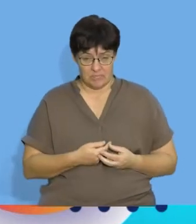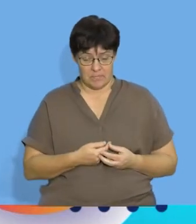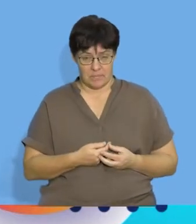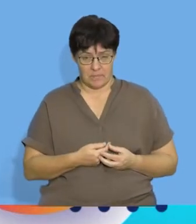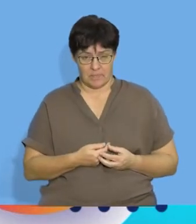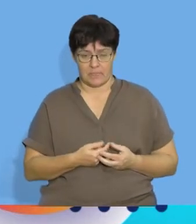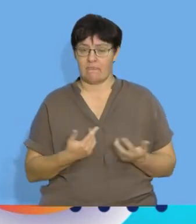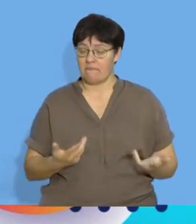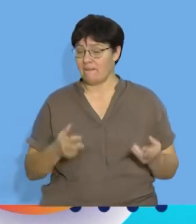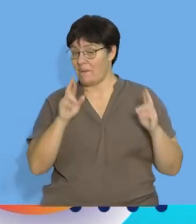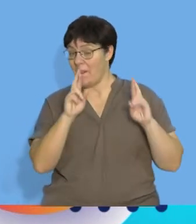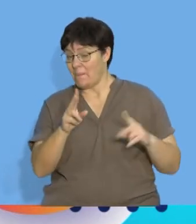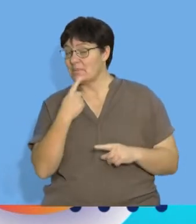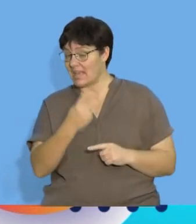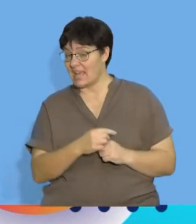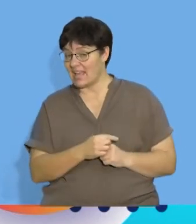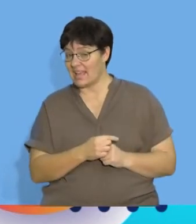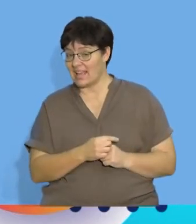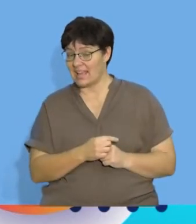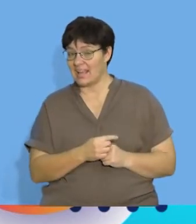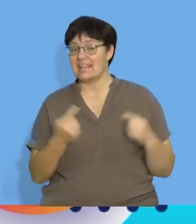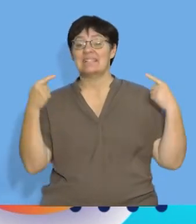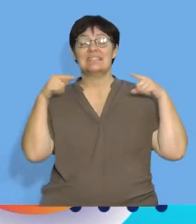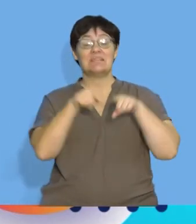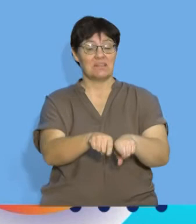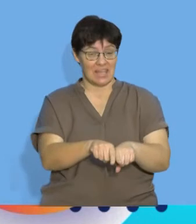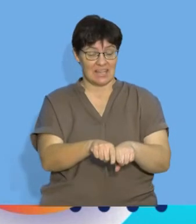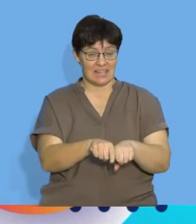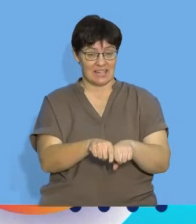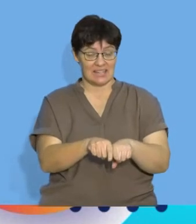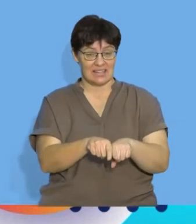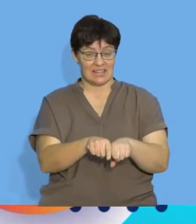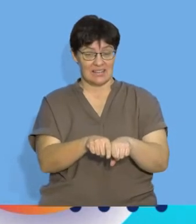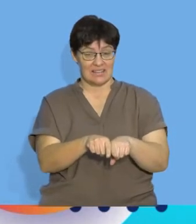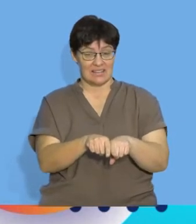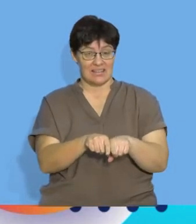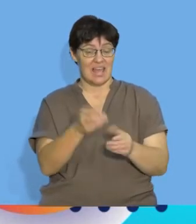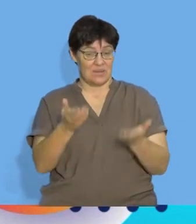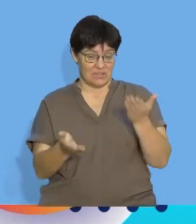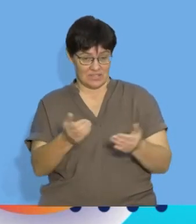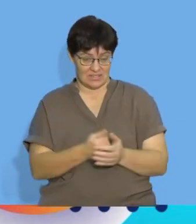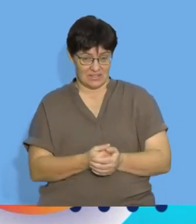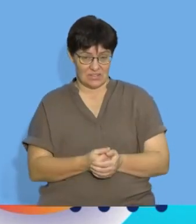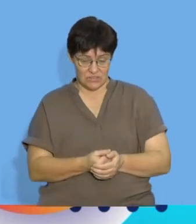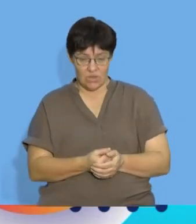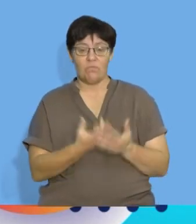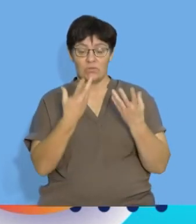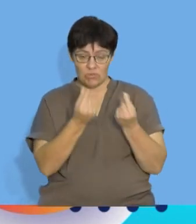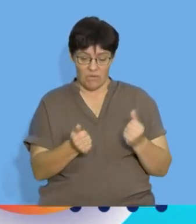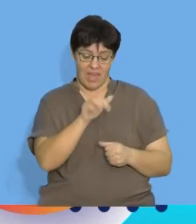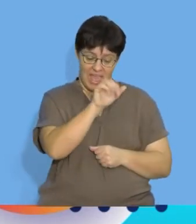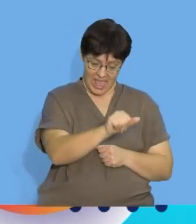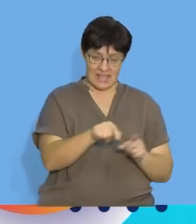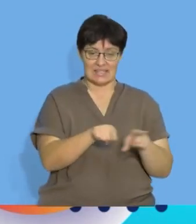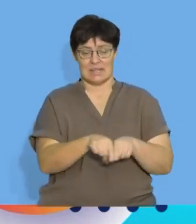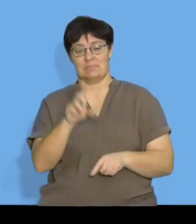I'm hoping that you're saying simultaneous equation so we are going to solve for A and D let's go back